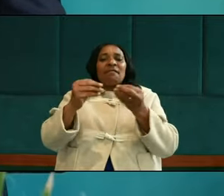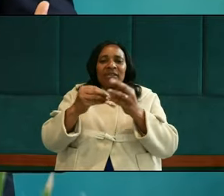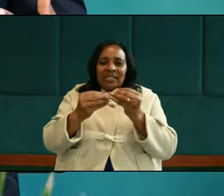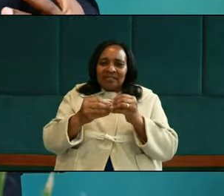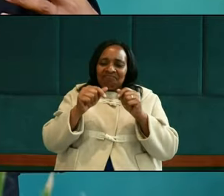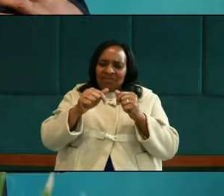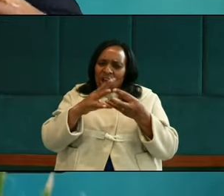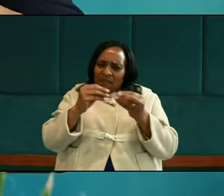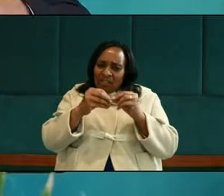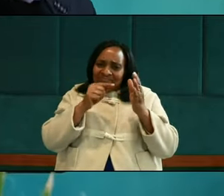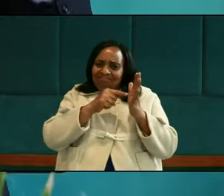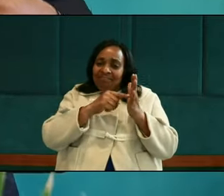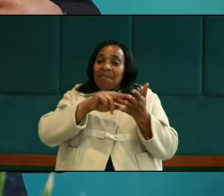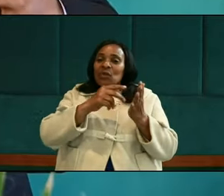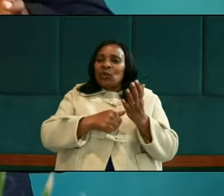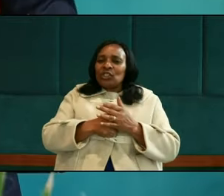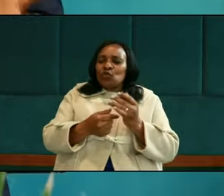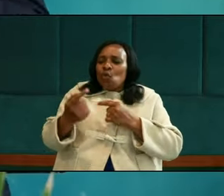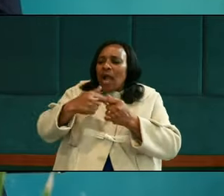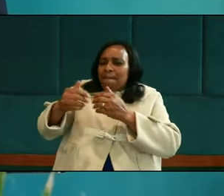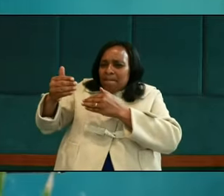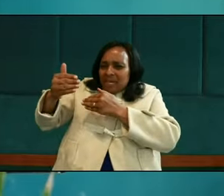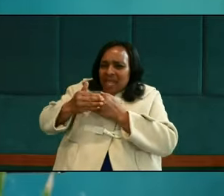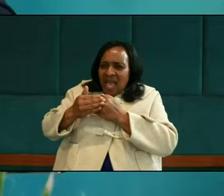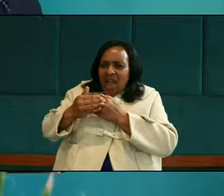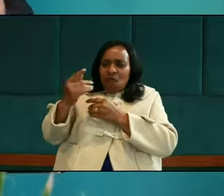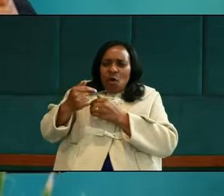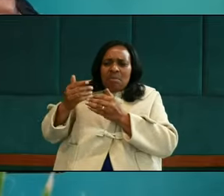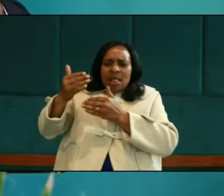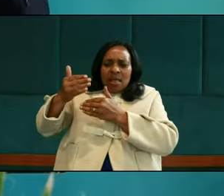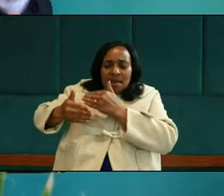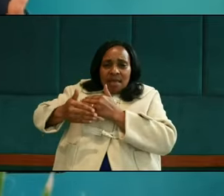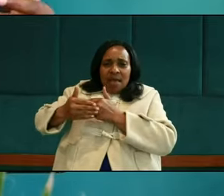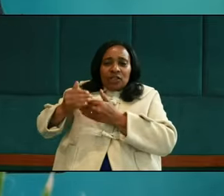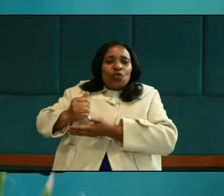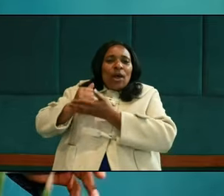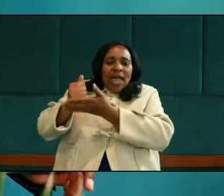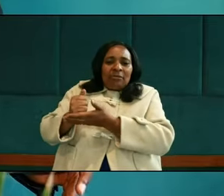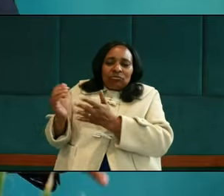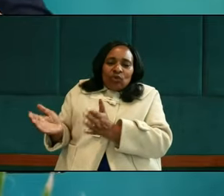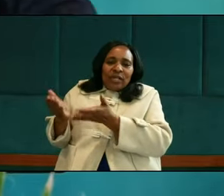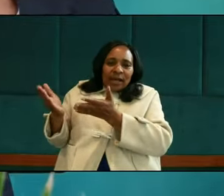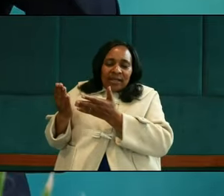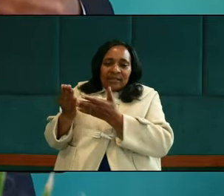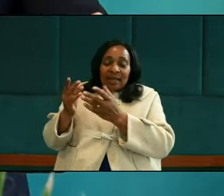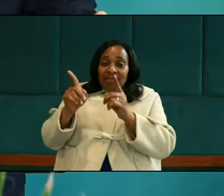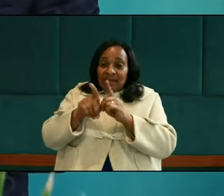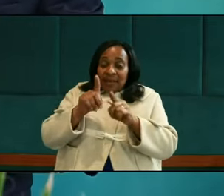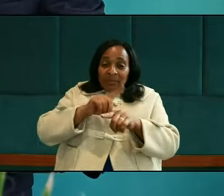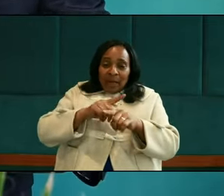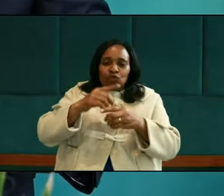basically means to come nearby or alongside to help, to encourage, or to